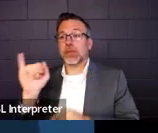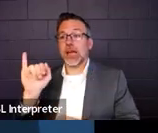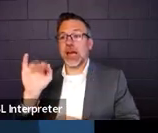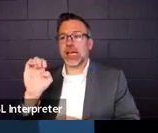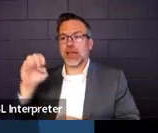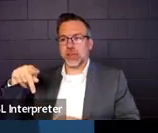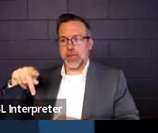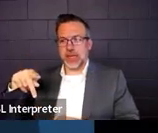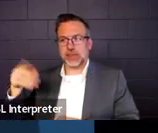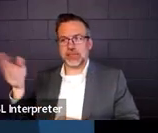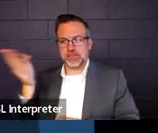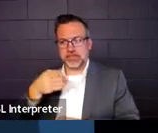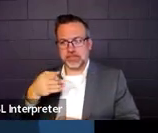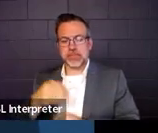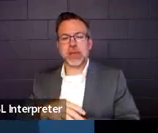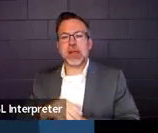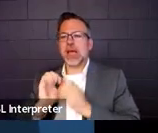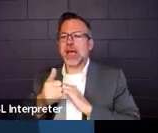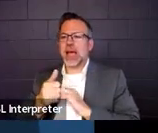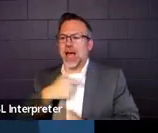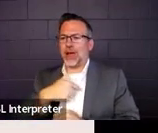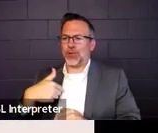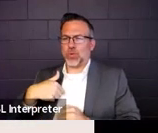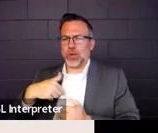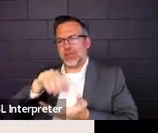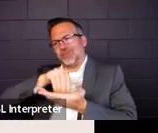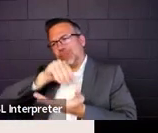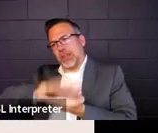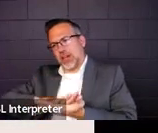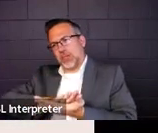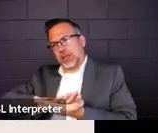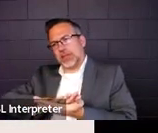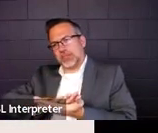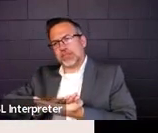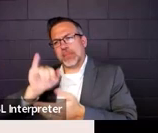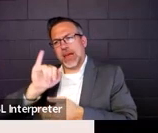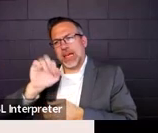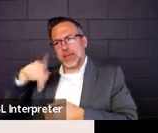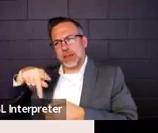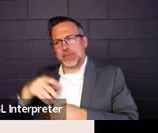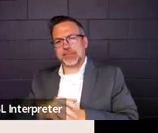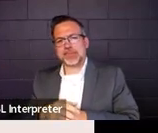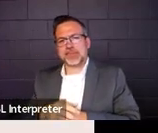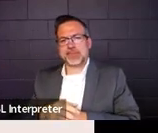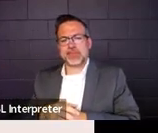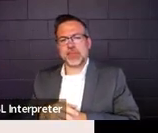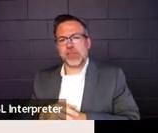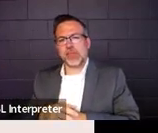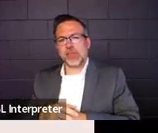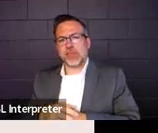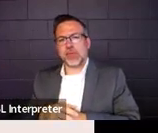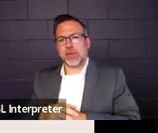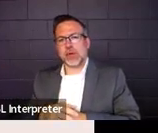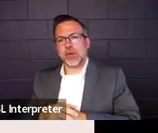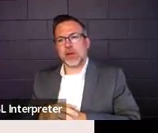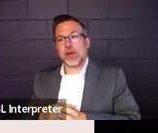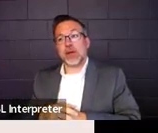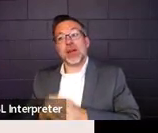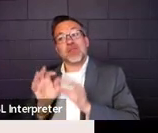Let's look at documentation in the IEP. So you want to make sure that the IEP